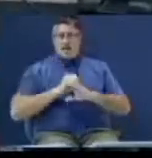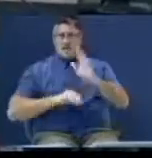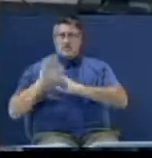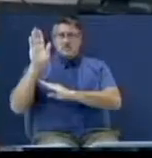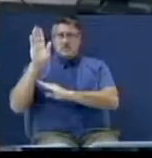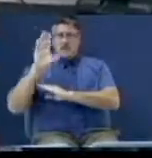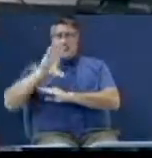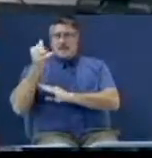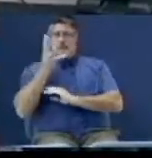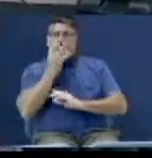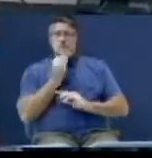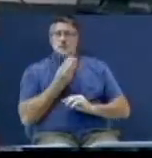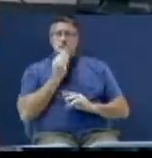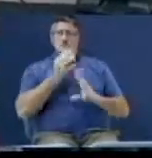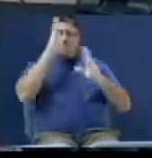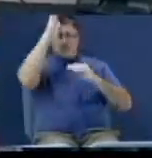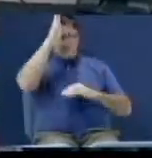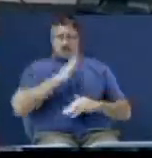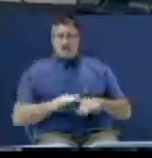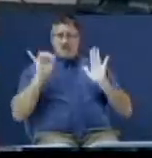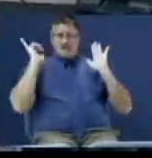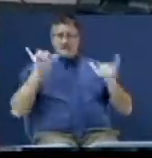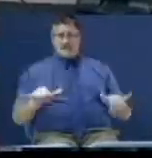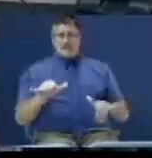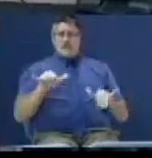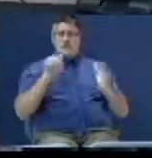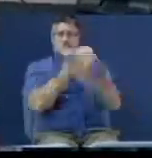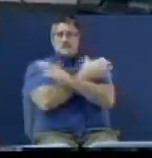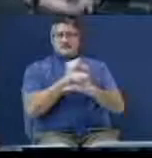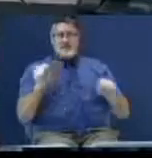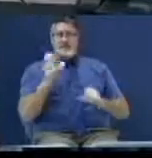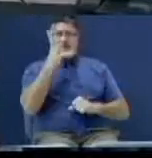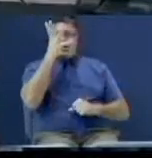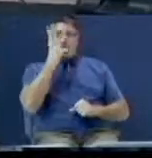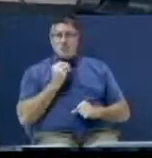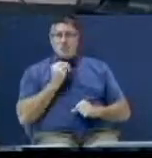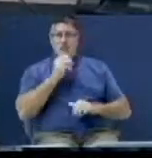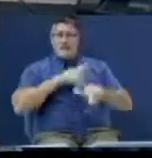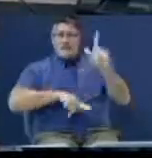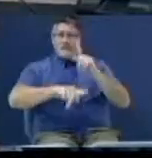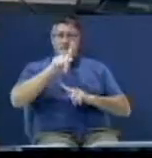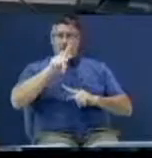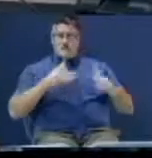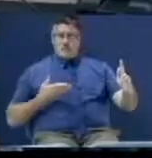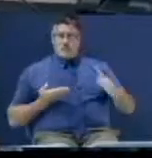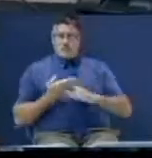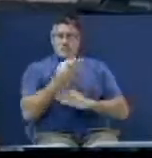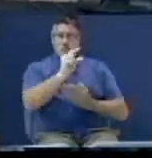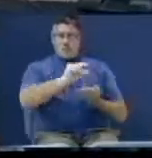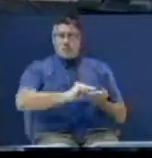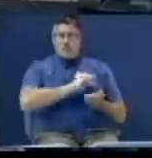your hand. God's still saving Jewish people, but not through their way, but through the gospel.